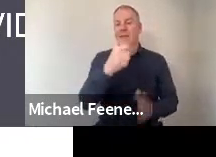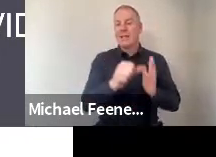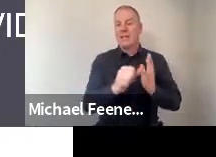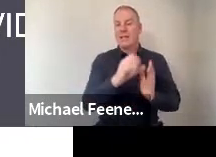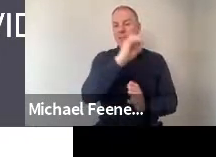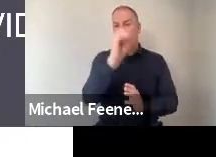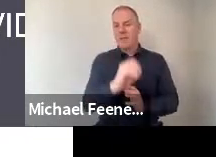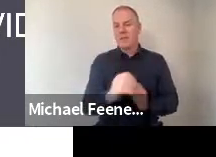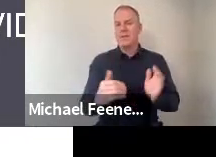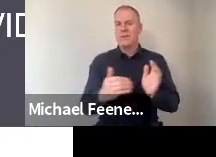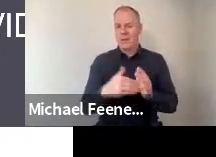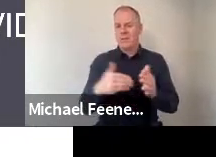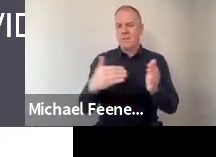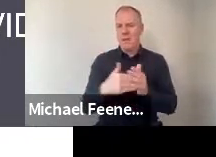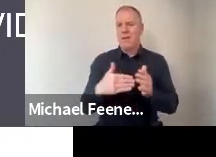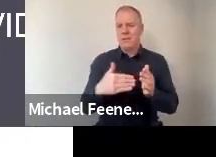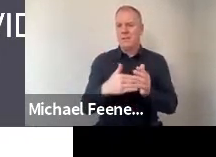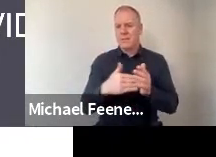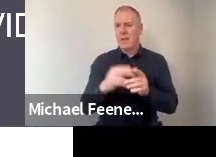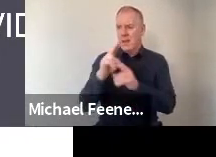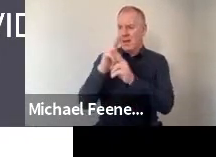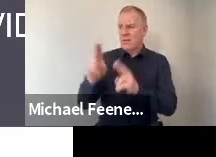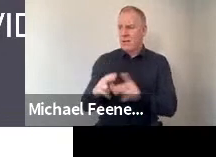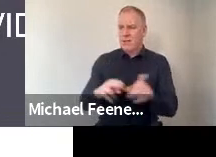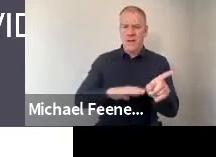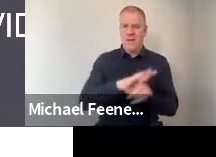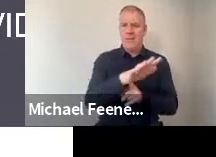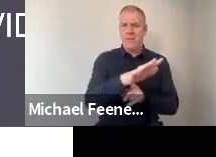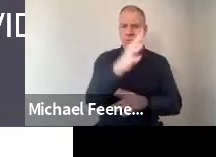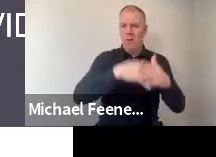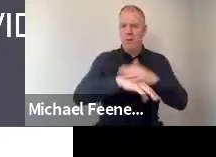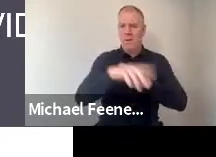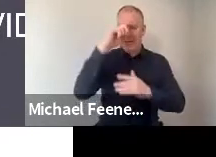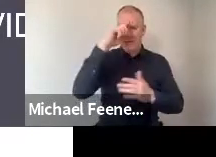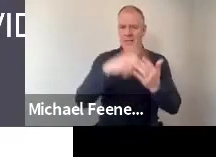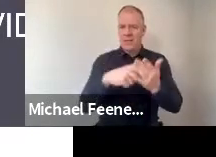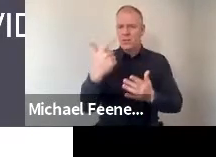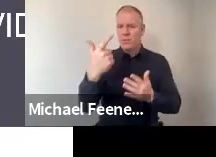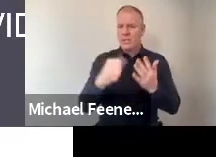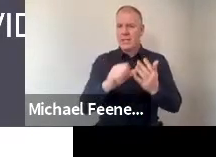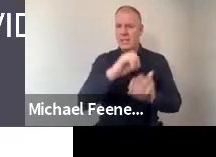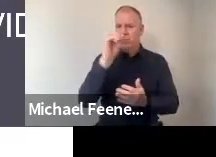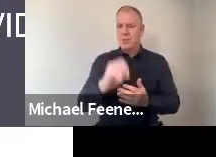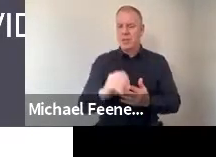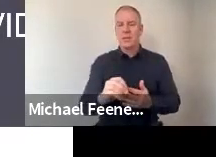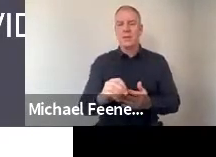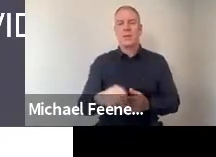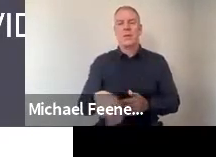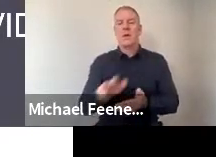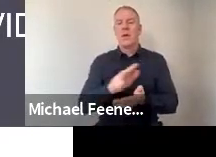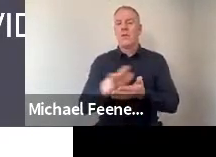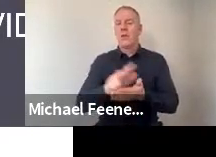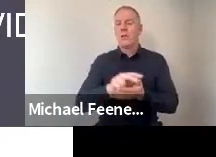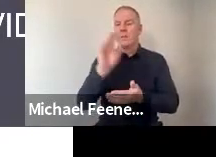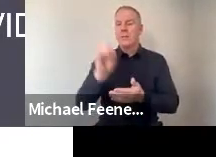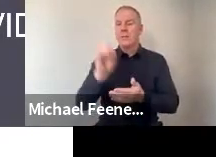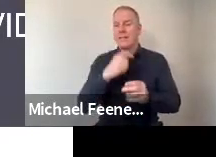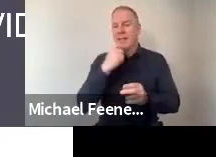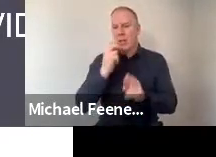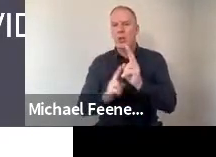thought that was happening, that international influences were being considered the most, versus 13% who thought it should be.